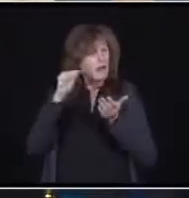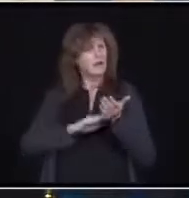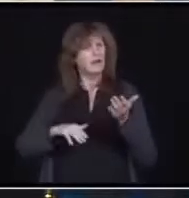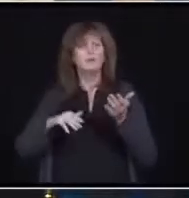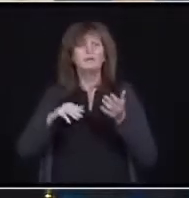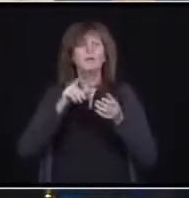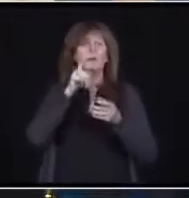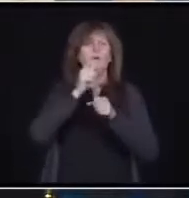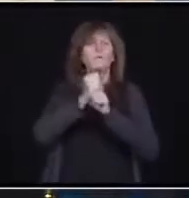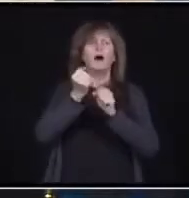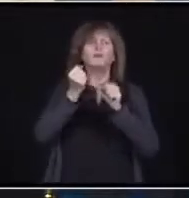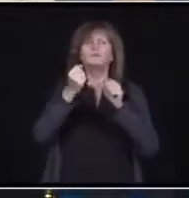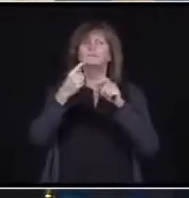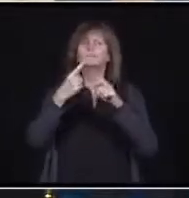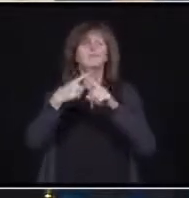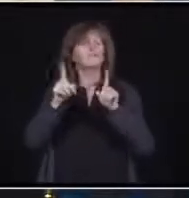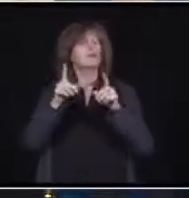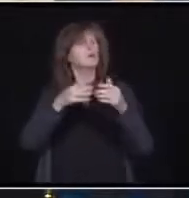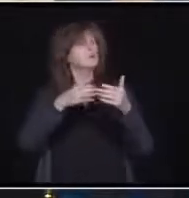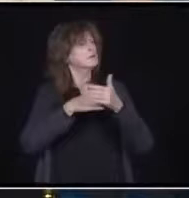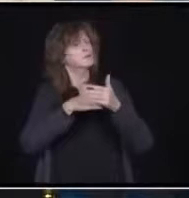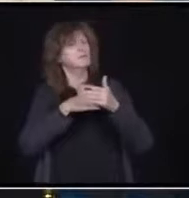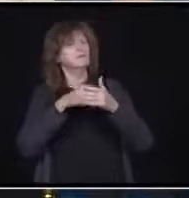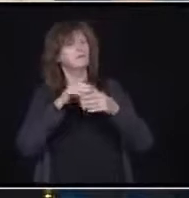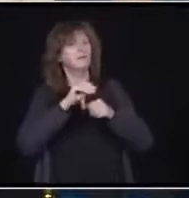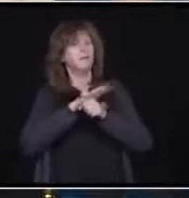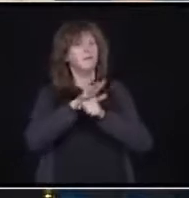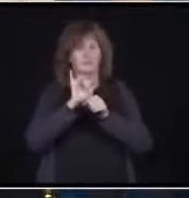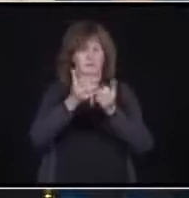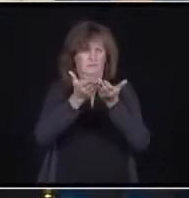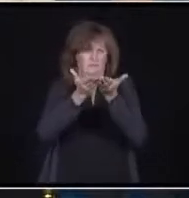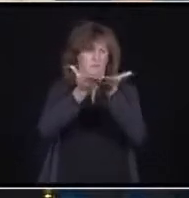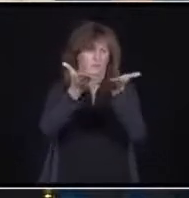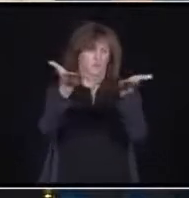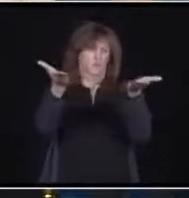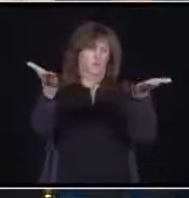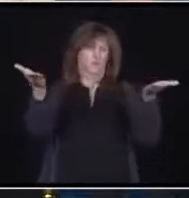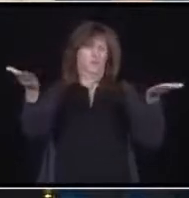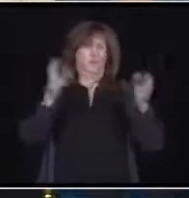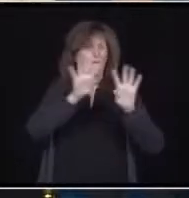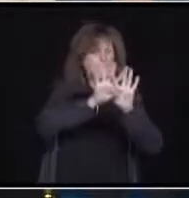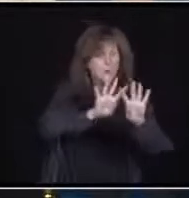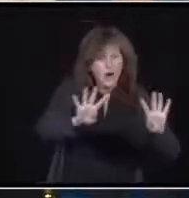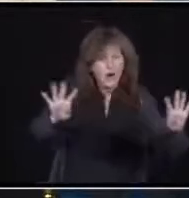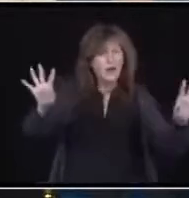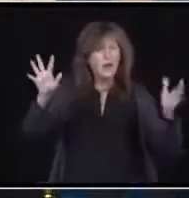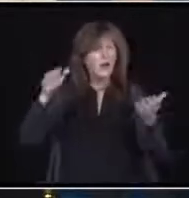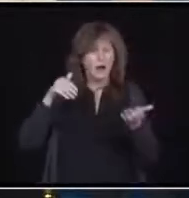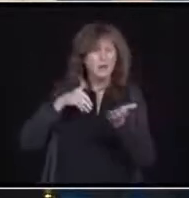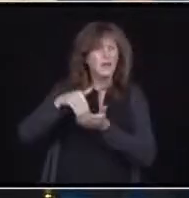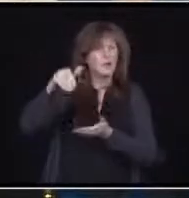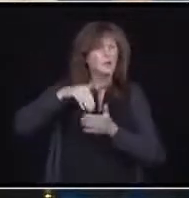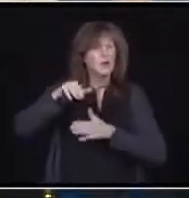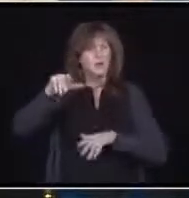It's the thousands of frontline heroes who put up their hand and put their community ahead of themselves.